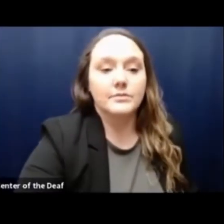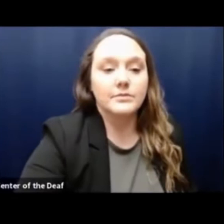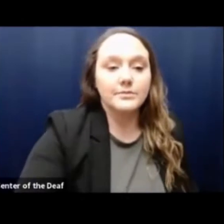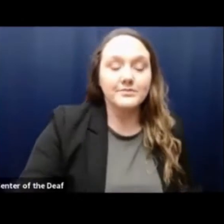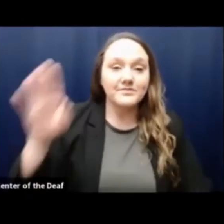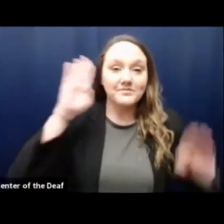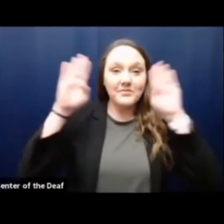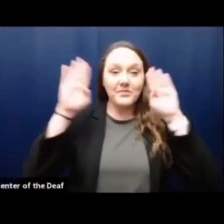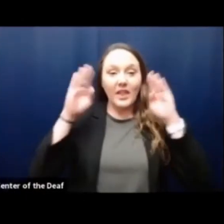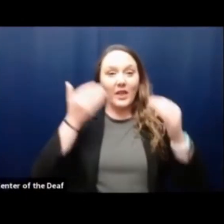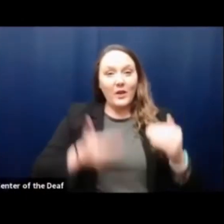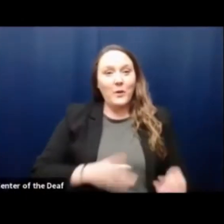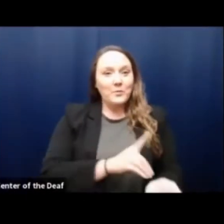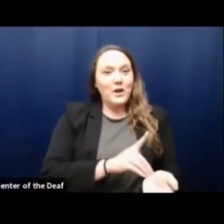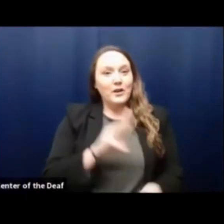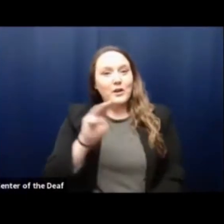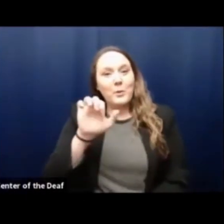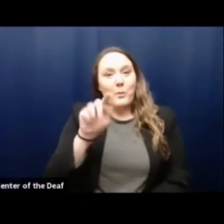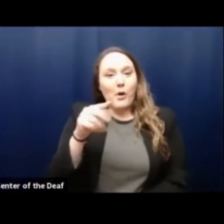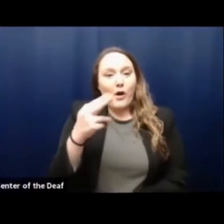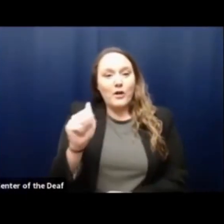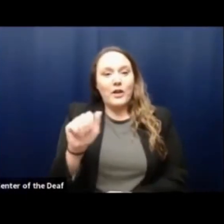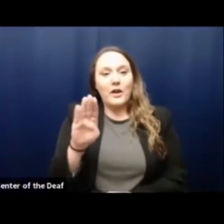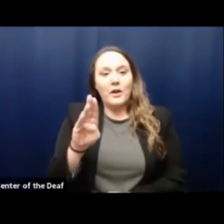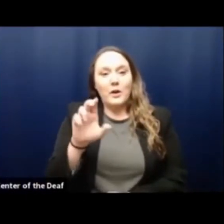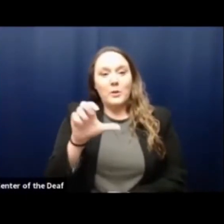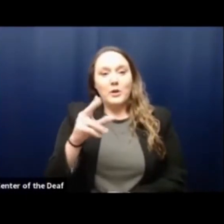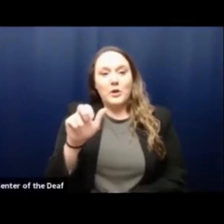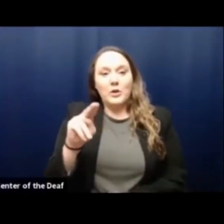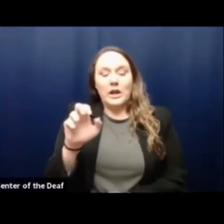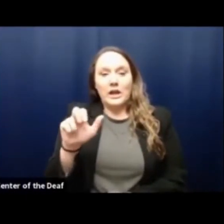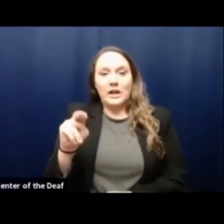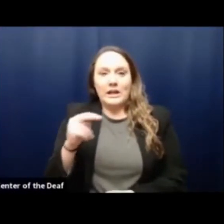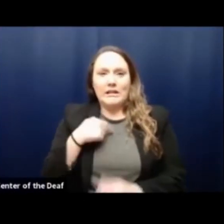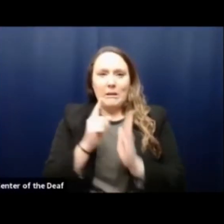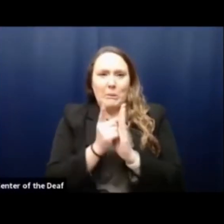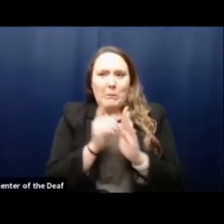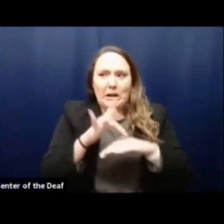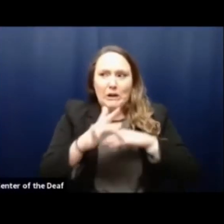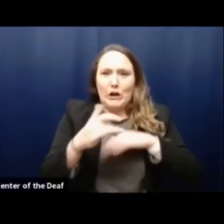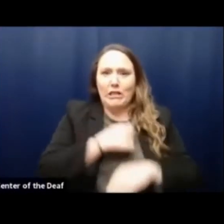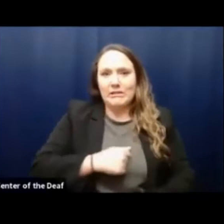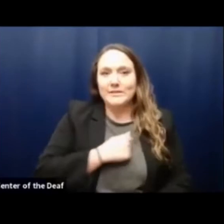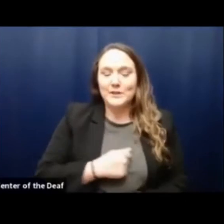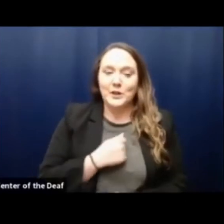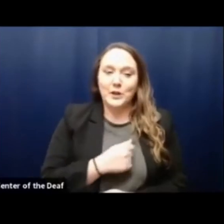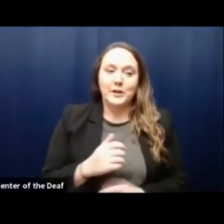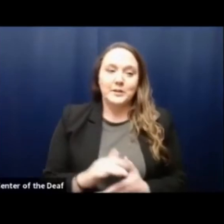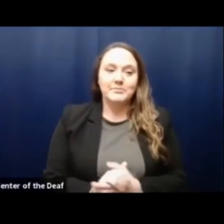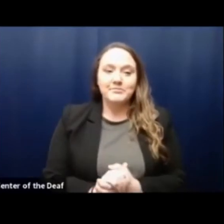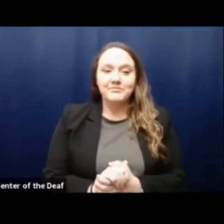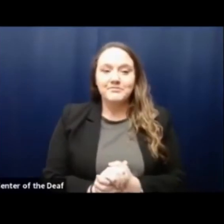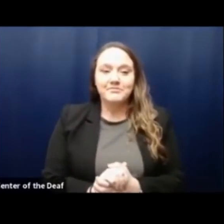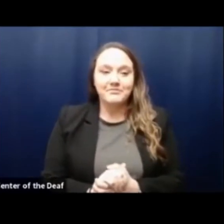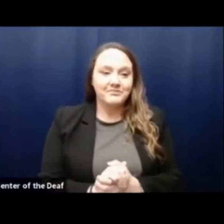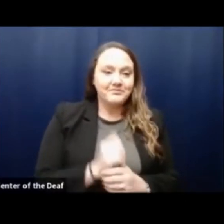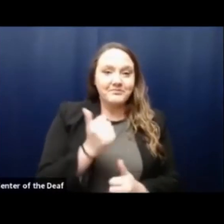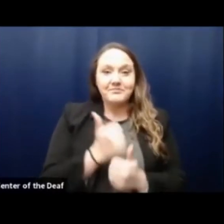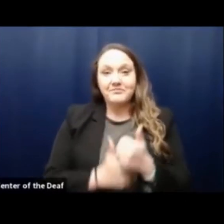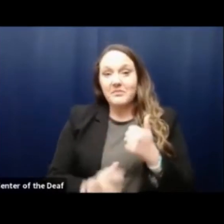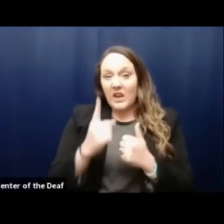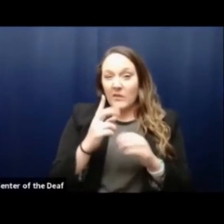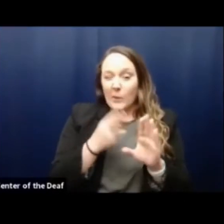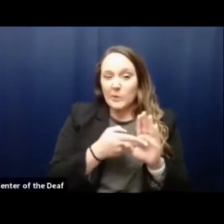Hello, I'm Dr. Martha Buchanan. I think I'm a minute or two early. Sorry about that. I think everybody's joined in.